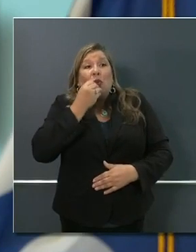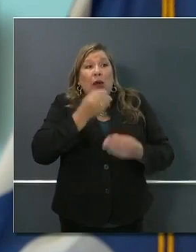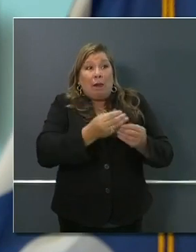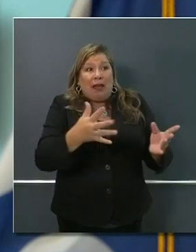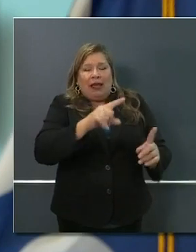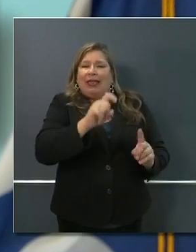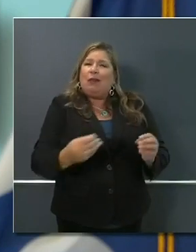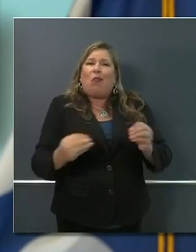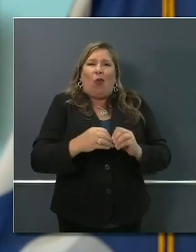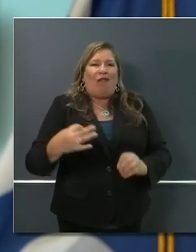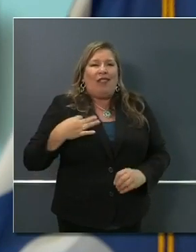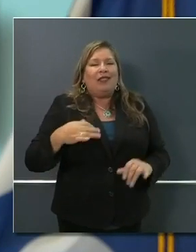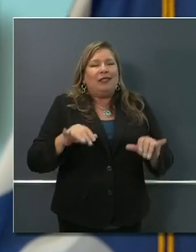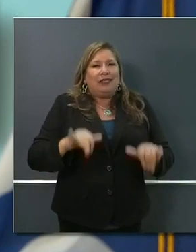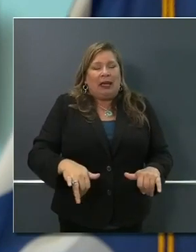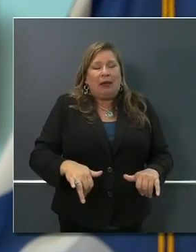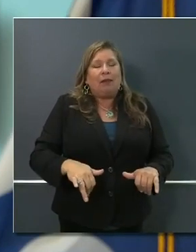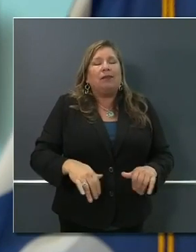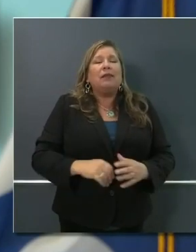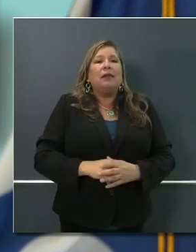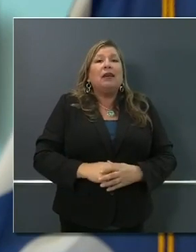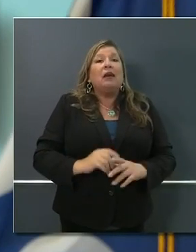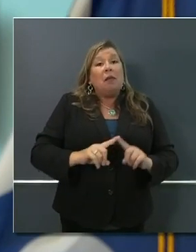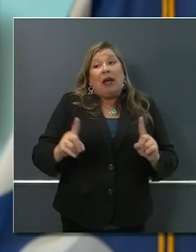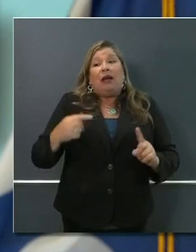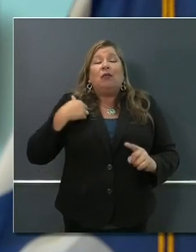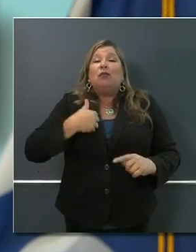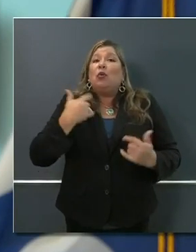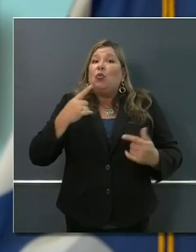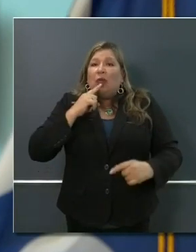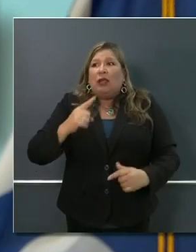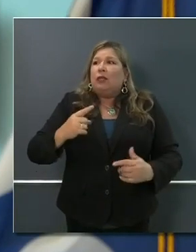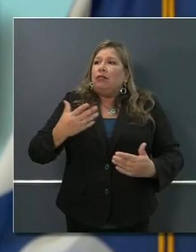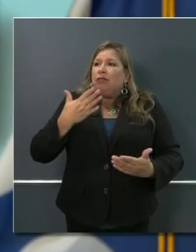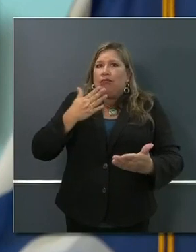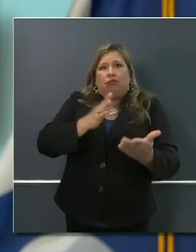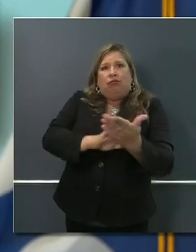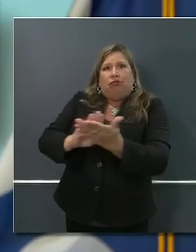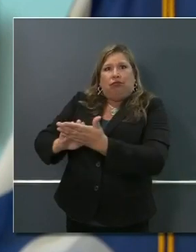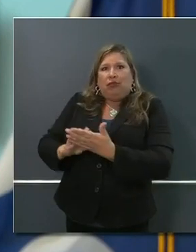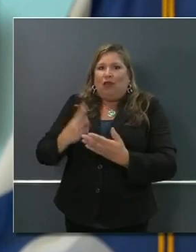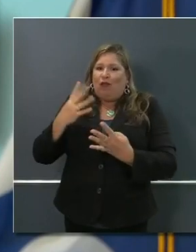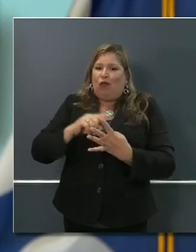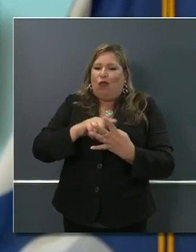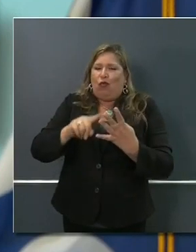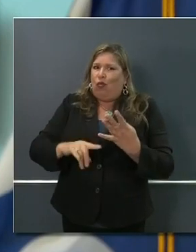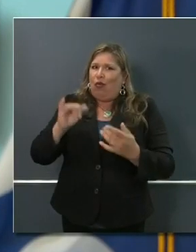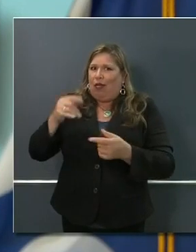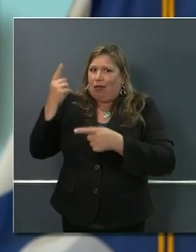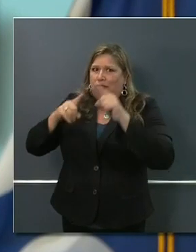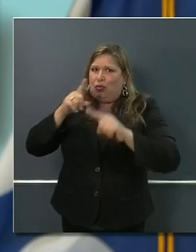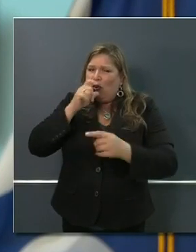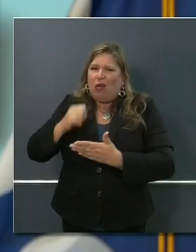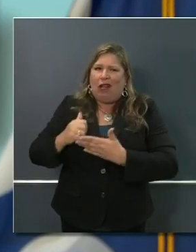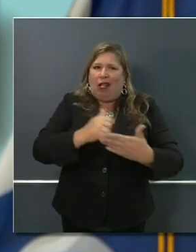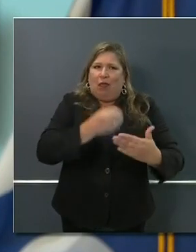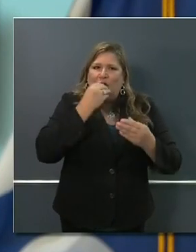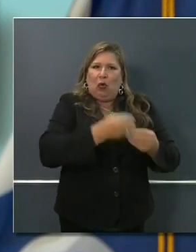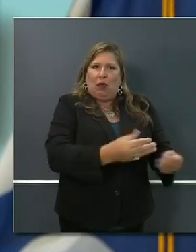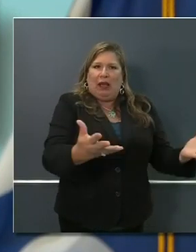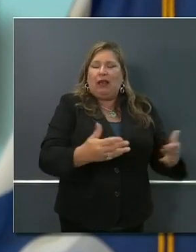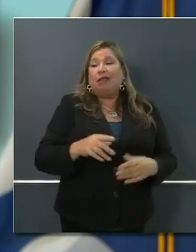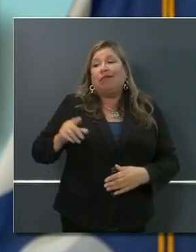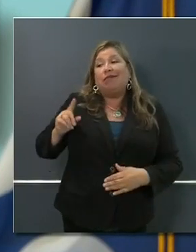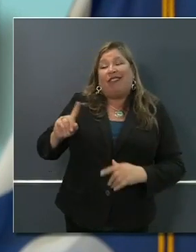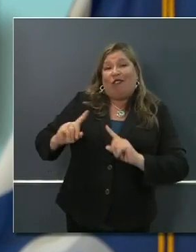partnerships that have been advanced, particularly between those four organizations, the National Guard, as the original anchor and